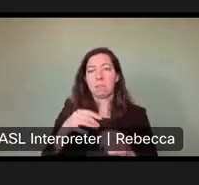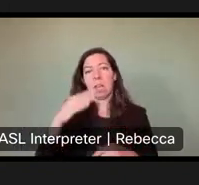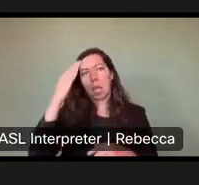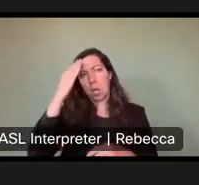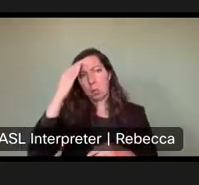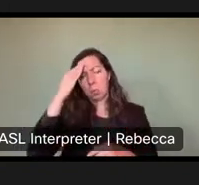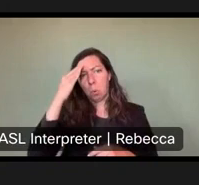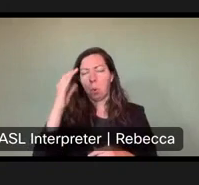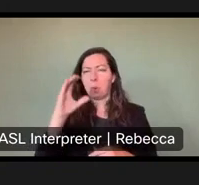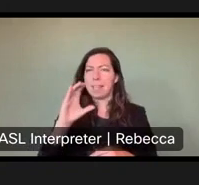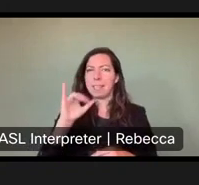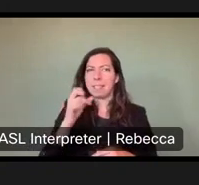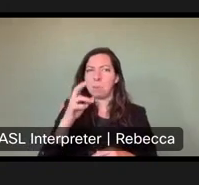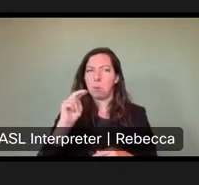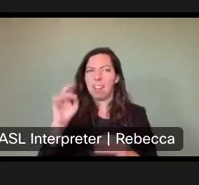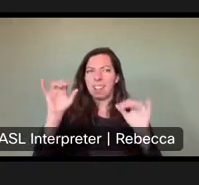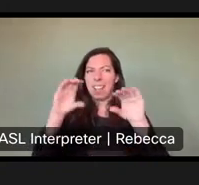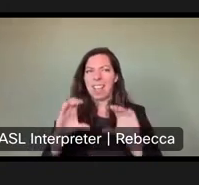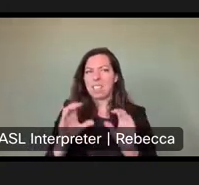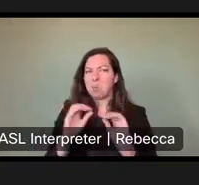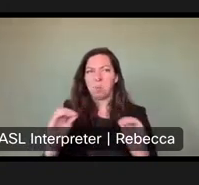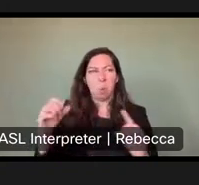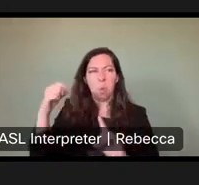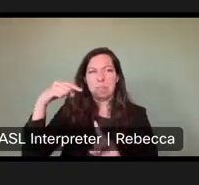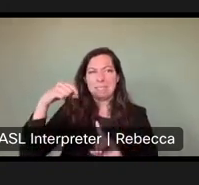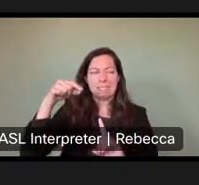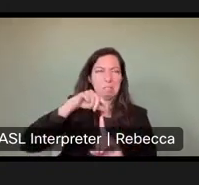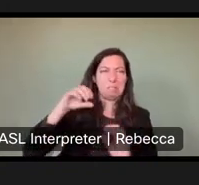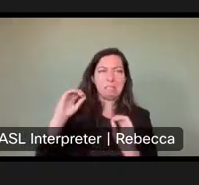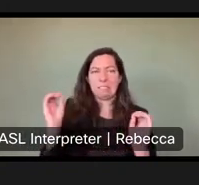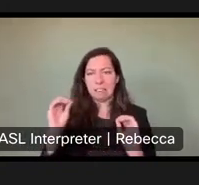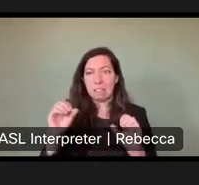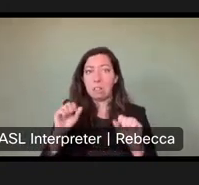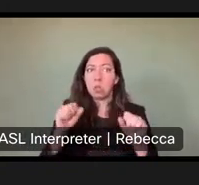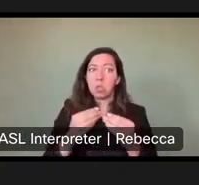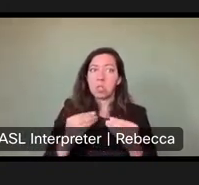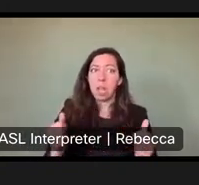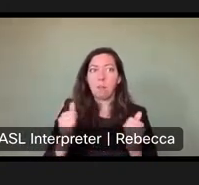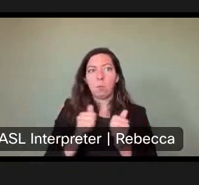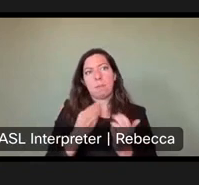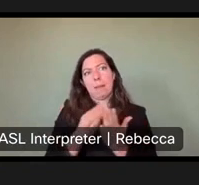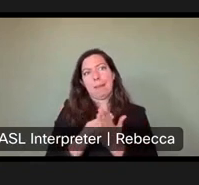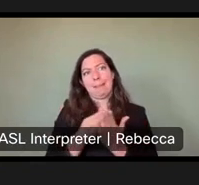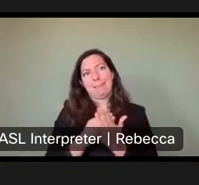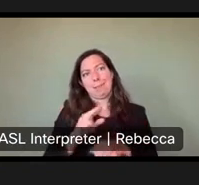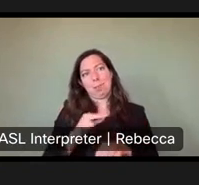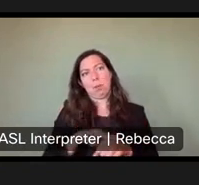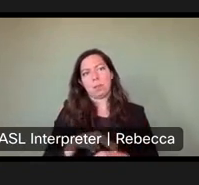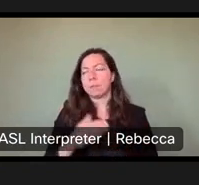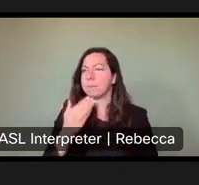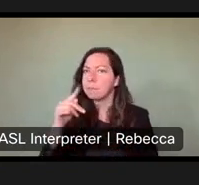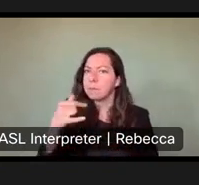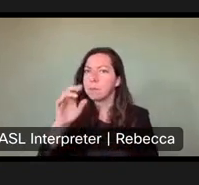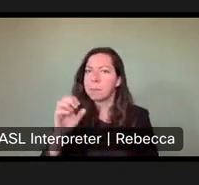like Cimarron Canyon, there's no signal. It's a problem that can be solved. Definitely, of course, with some money. Thank you for that comment page.